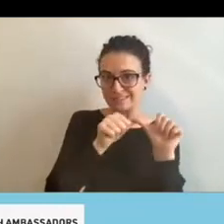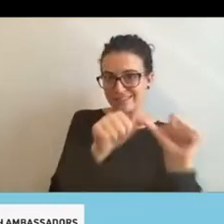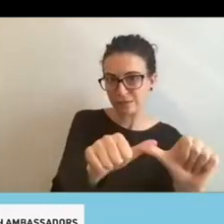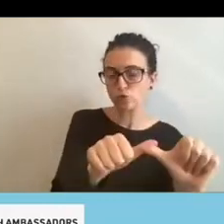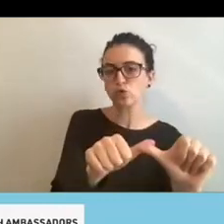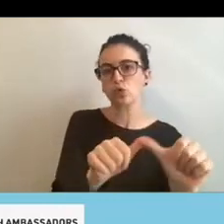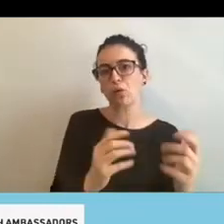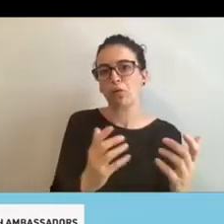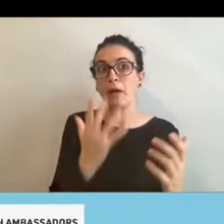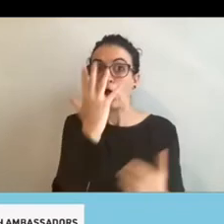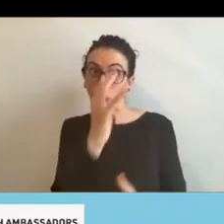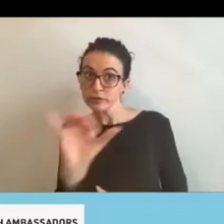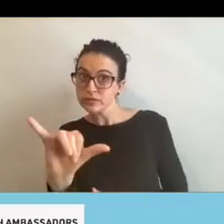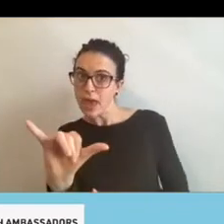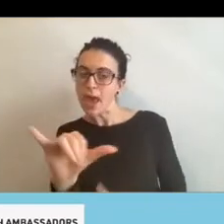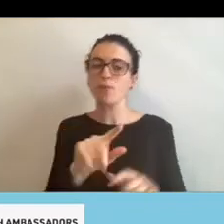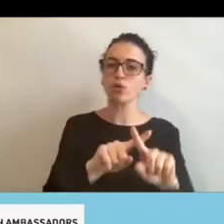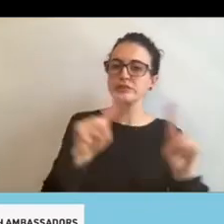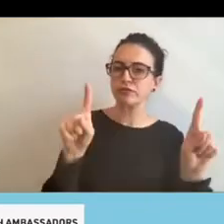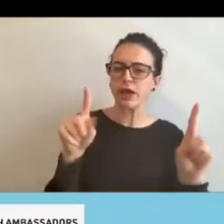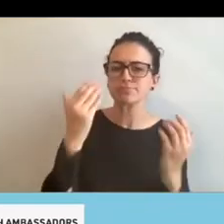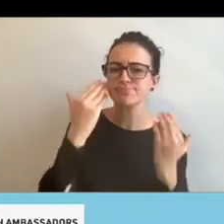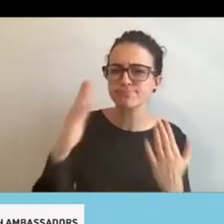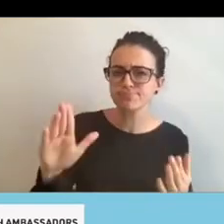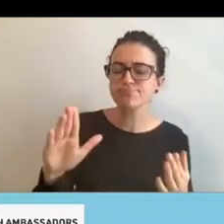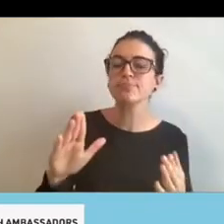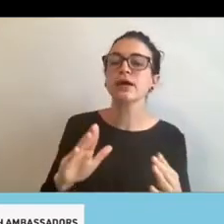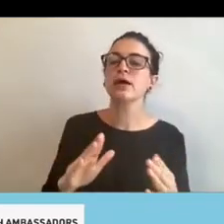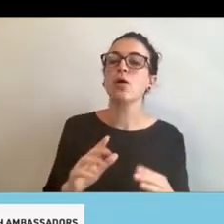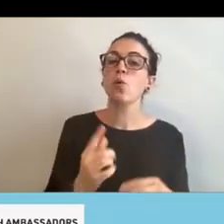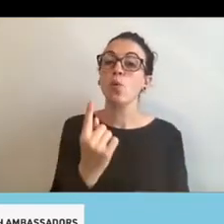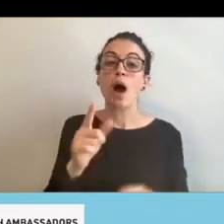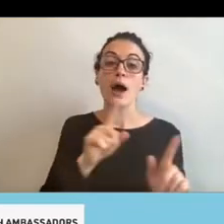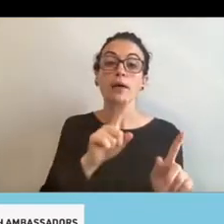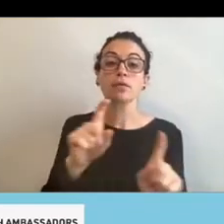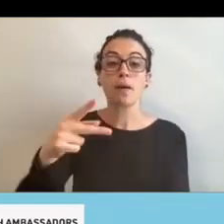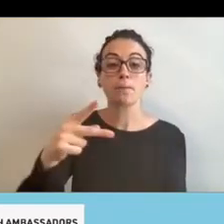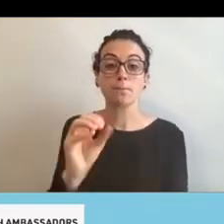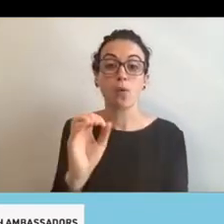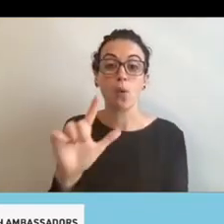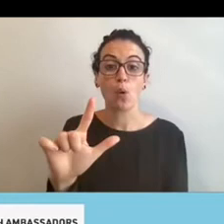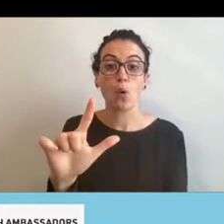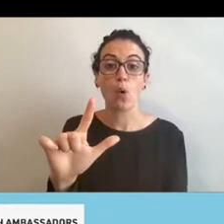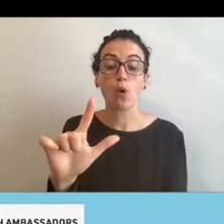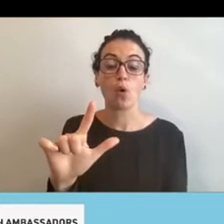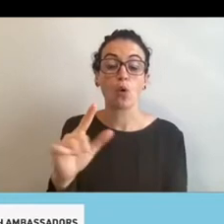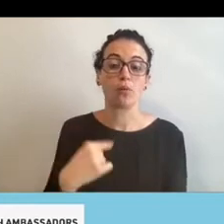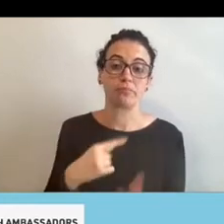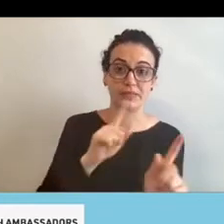fashion. You know, you were actually asked a poll question in one of the polls about whether you think in-person events